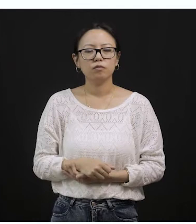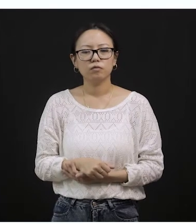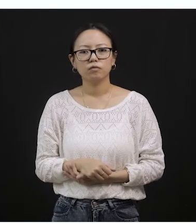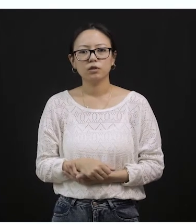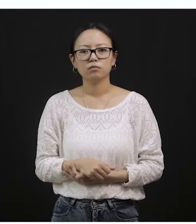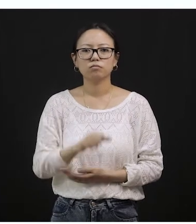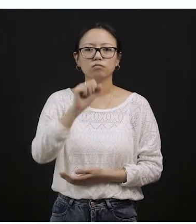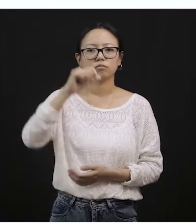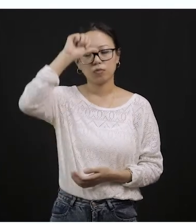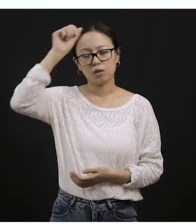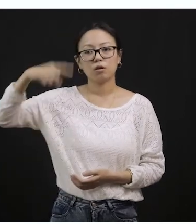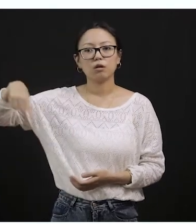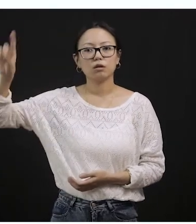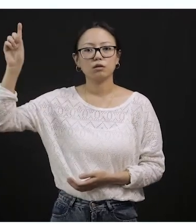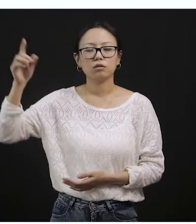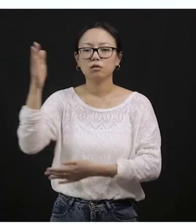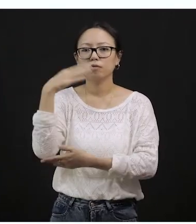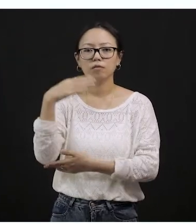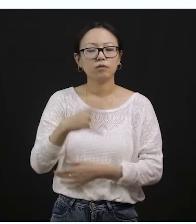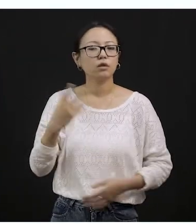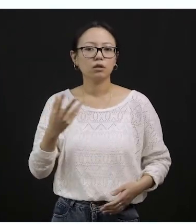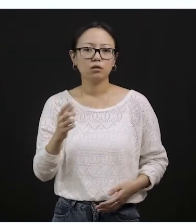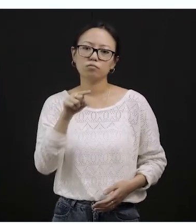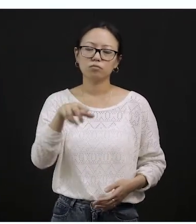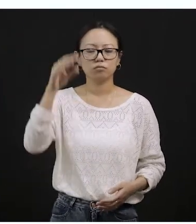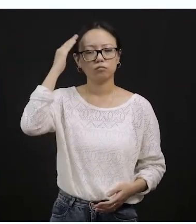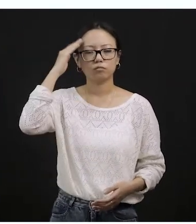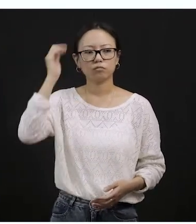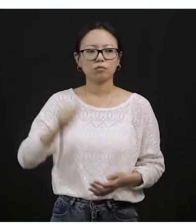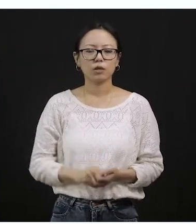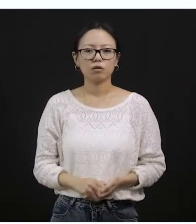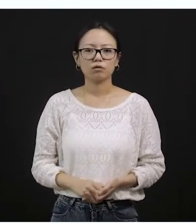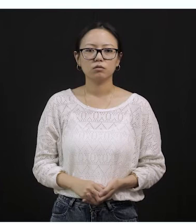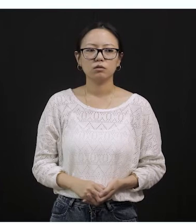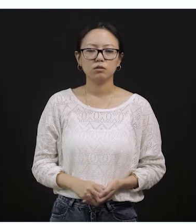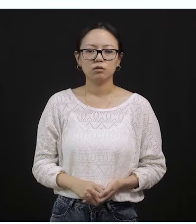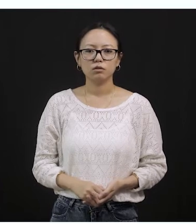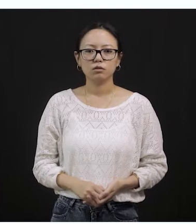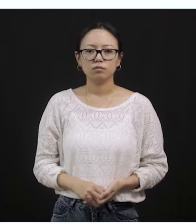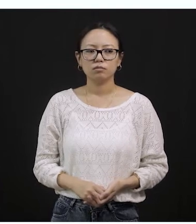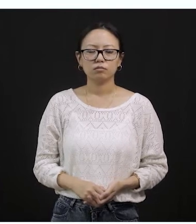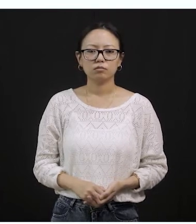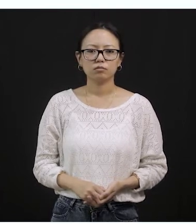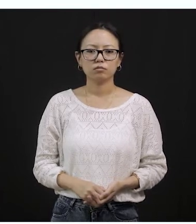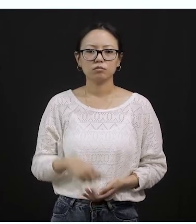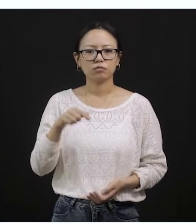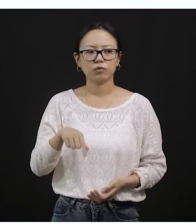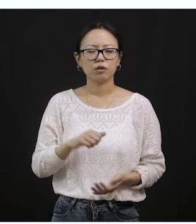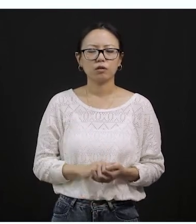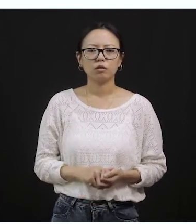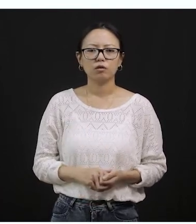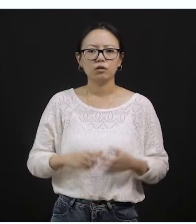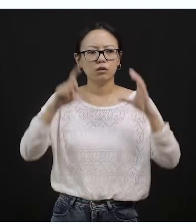already explained it to you about our national flag. So I'm just gonna give you a worksheet related to the national